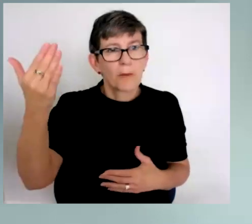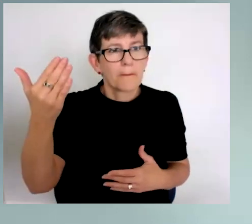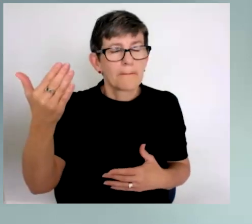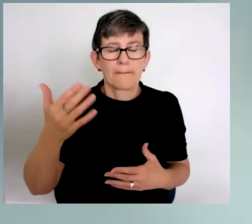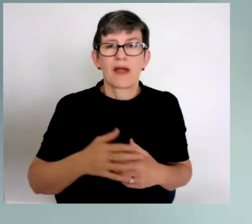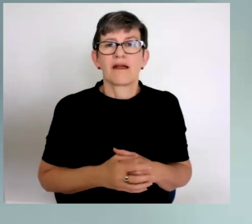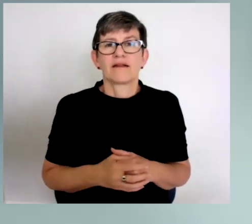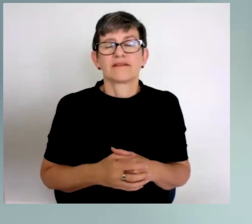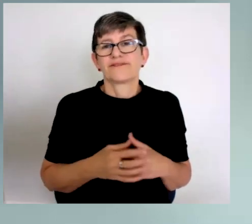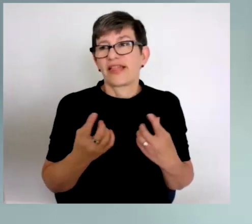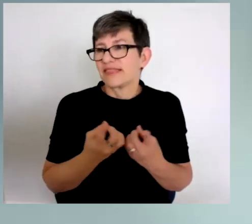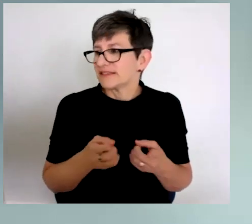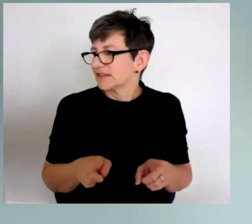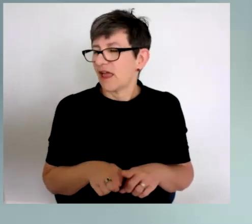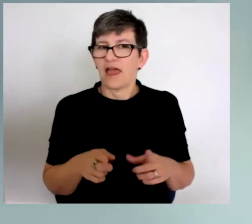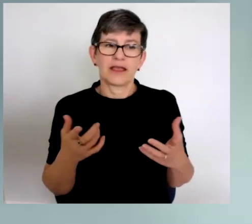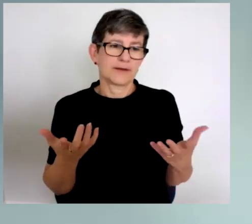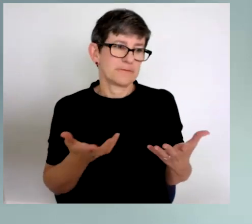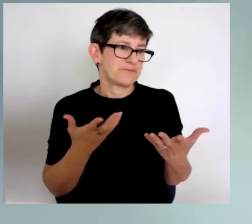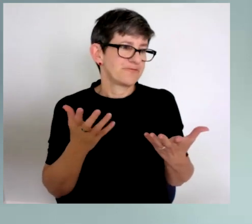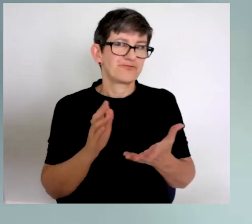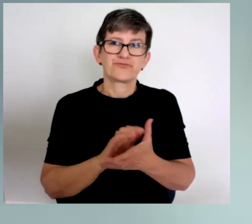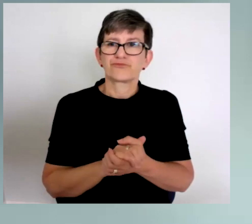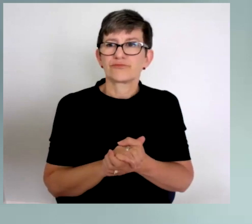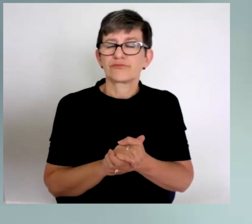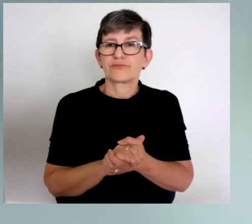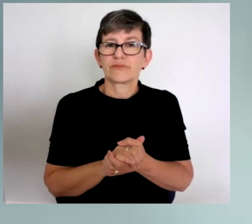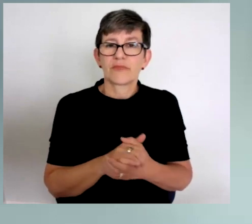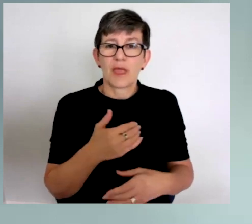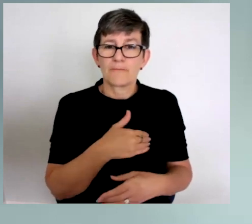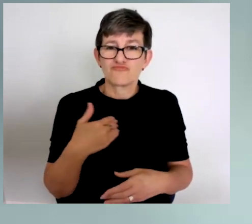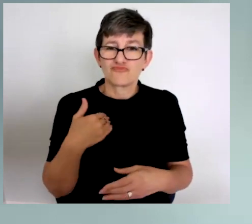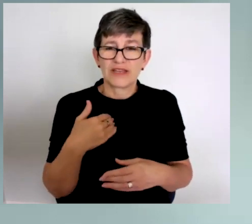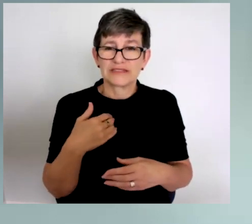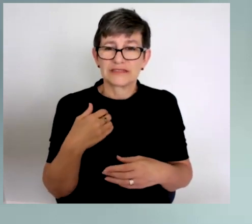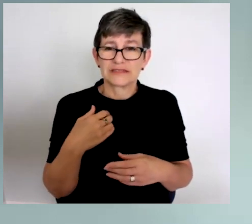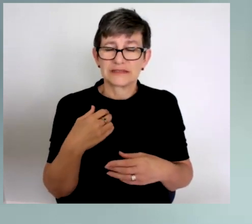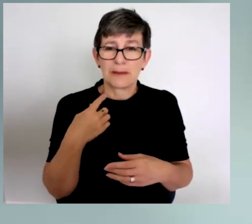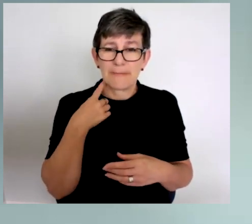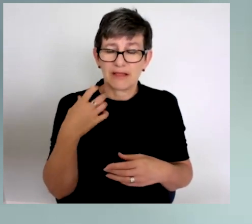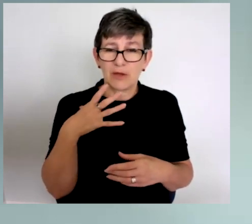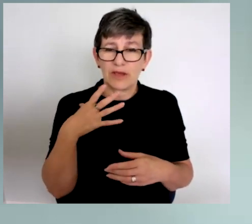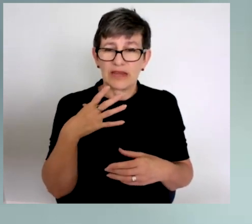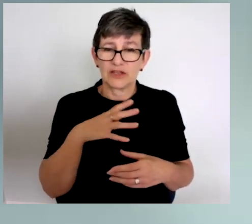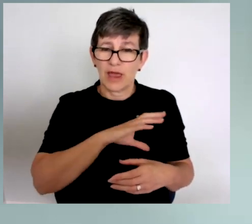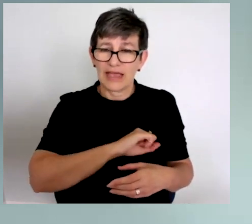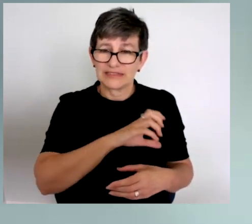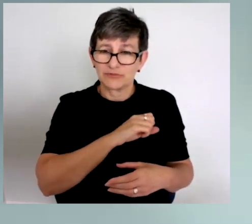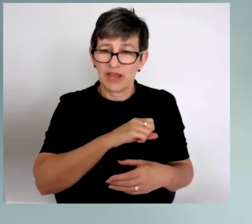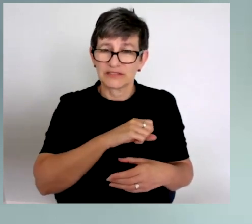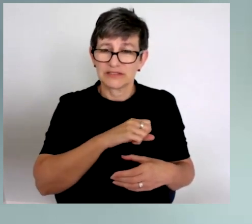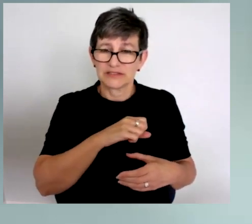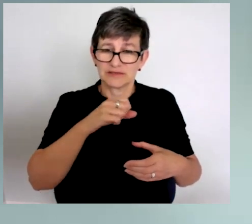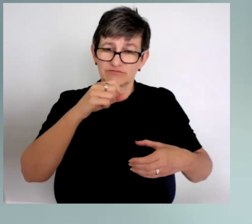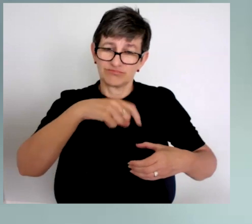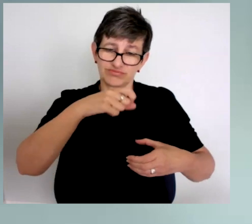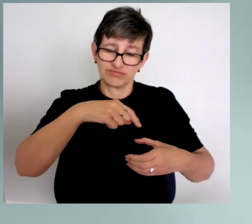And there were things like, you know, we had to put the breast milk into bottles. had to express it and